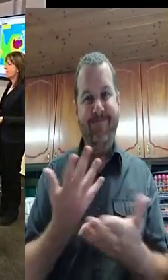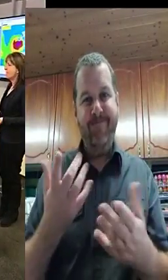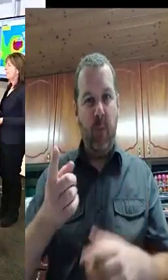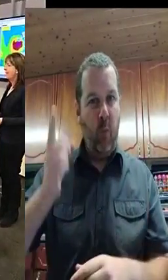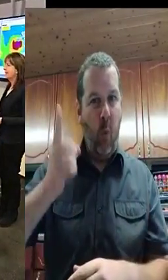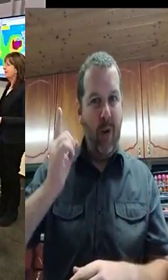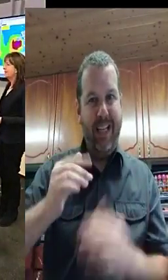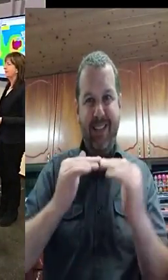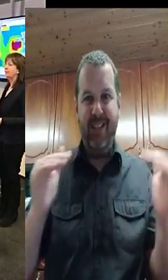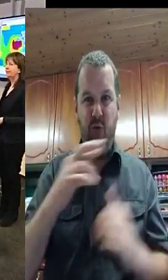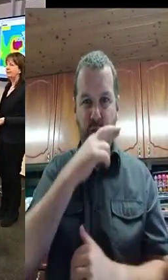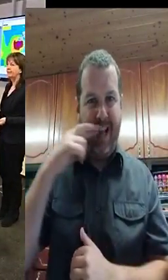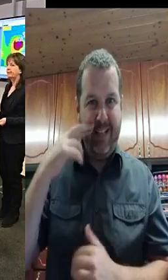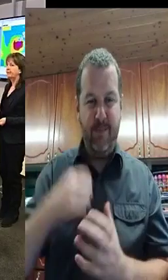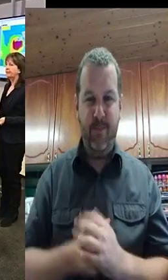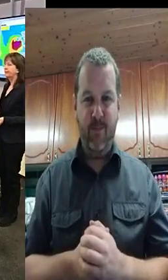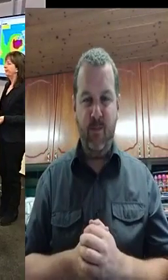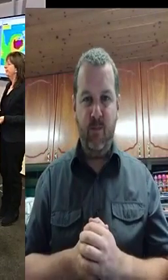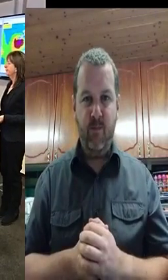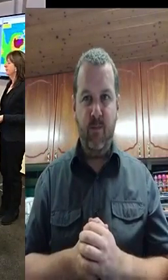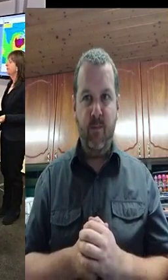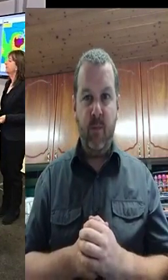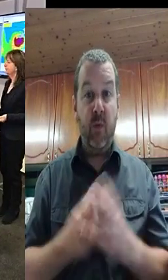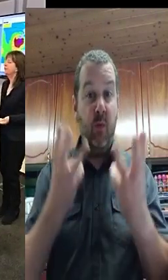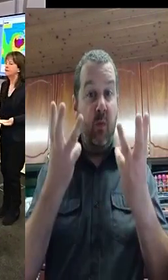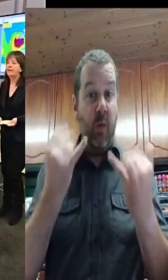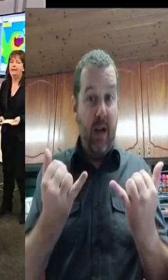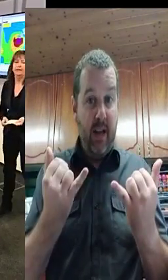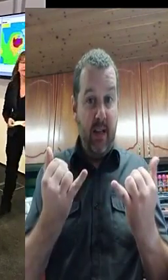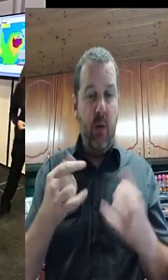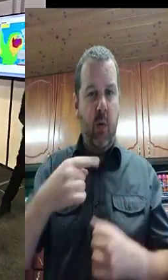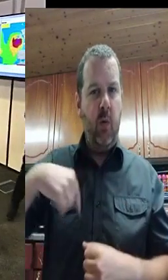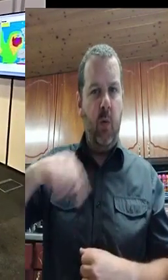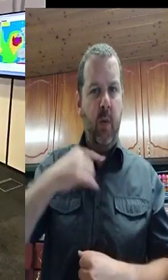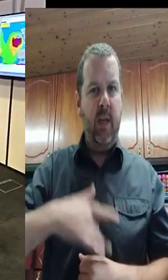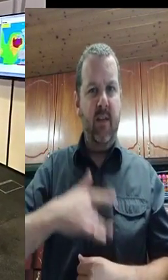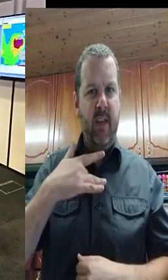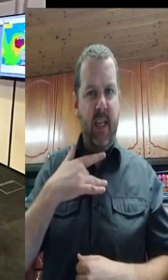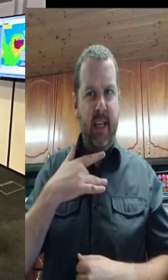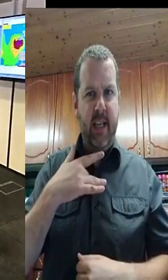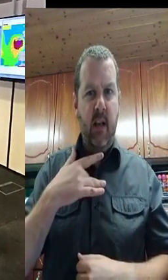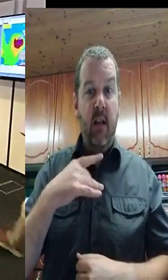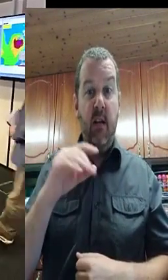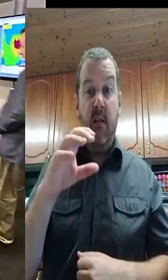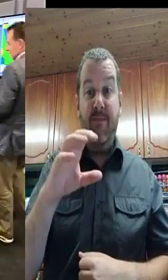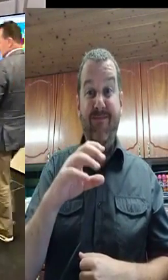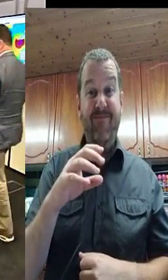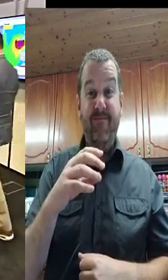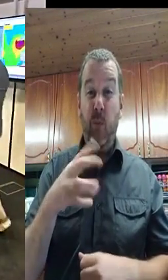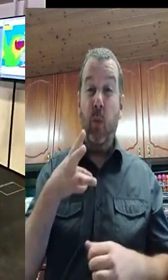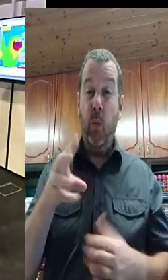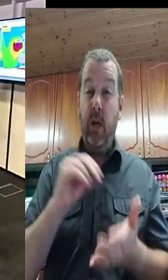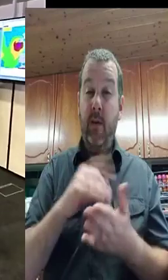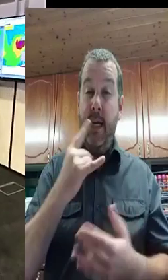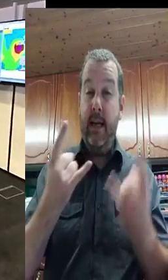bring a threat of flooding as well. So, those are the impacts we're expecting from this. But, I called Jim Casey from OPW now to speak on the deal.